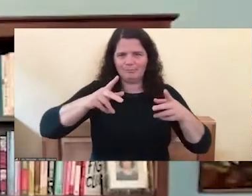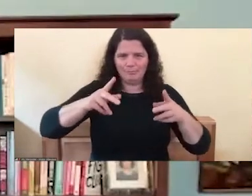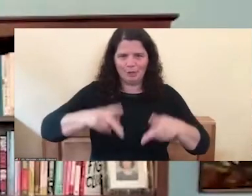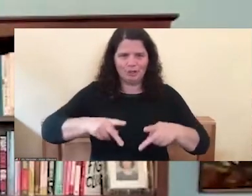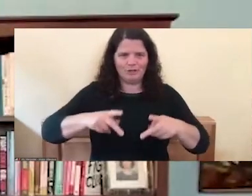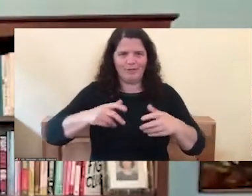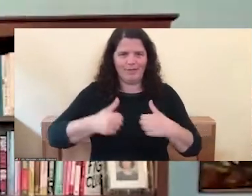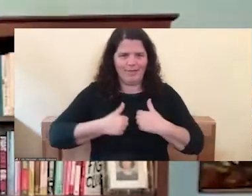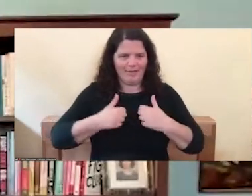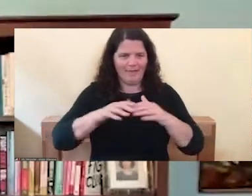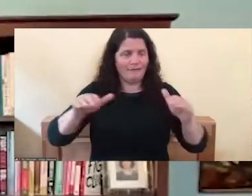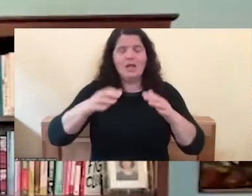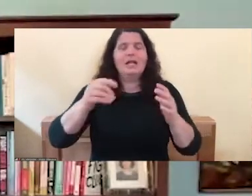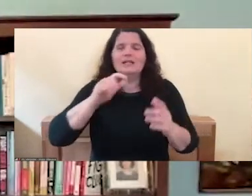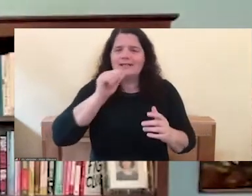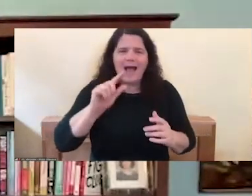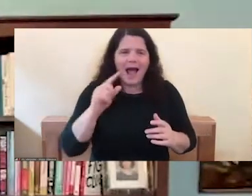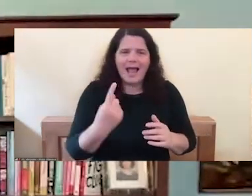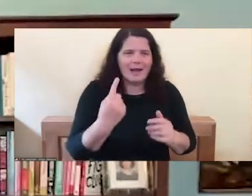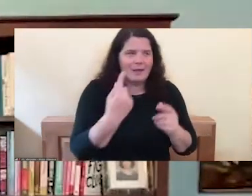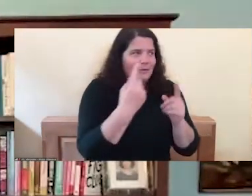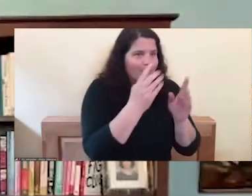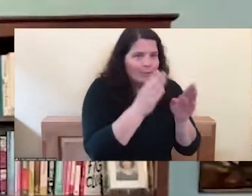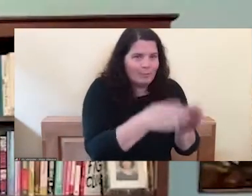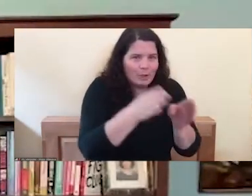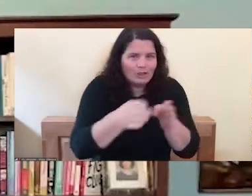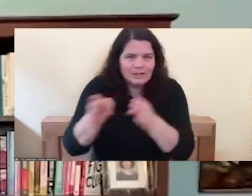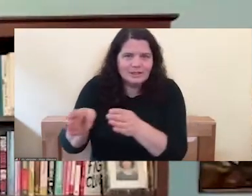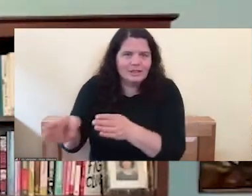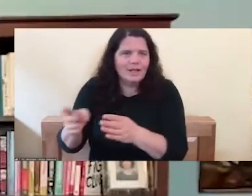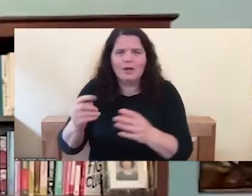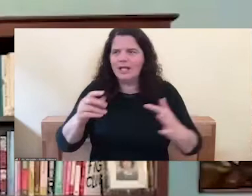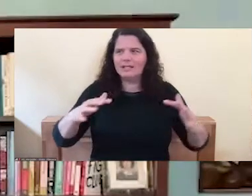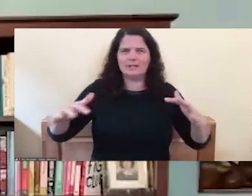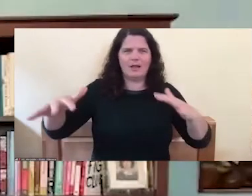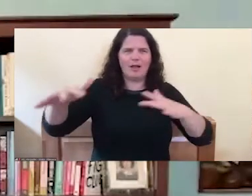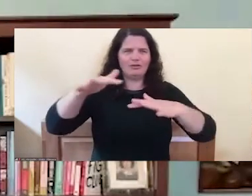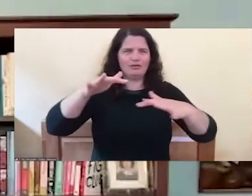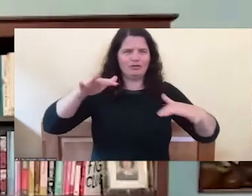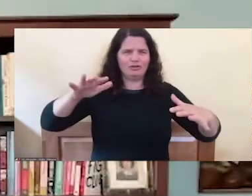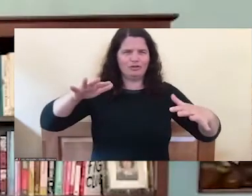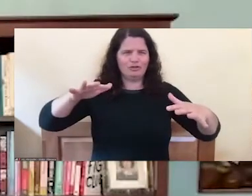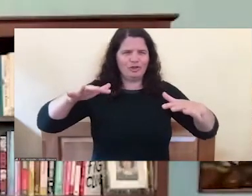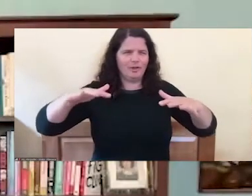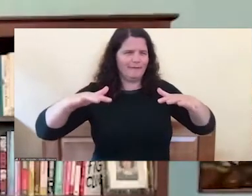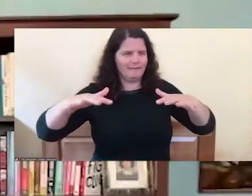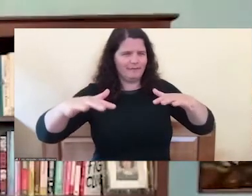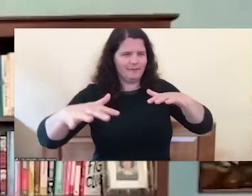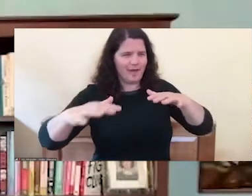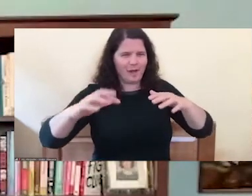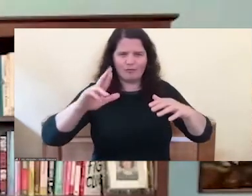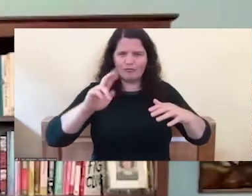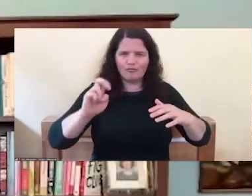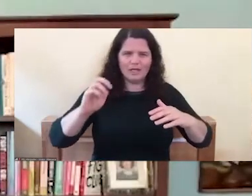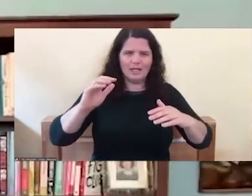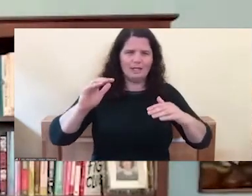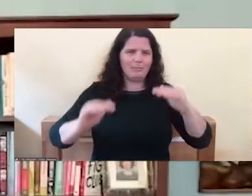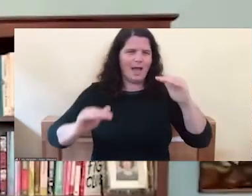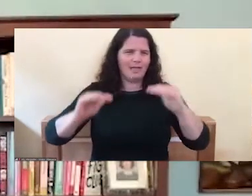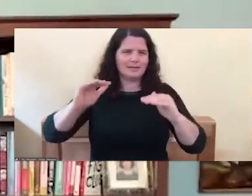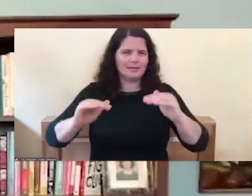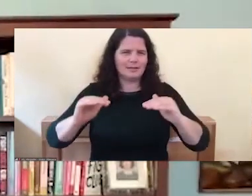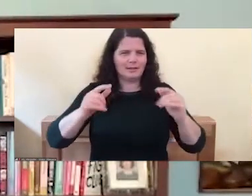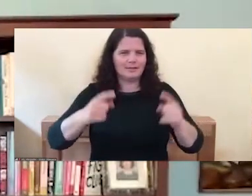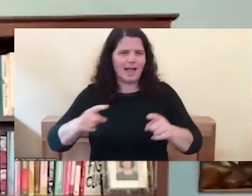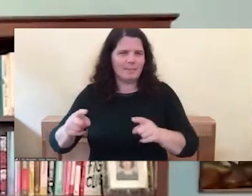There's some shift occurring that some rebalancing that's happening. Um,